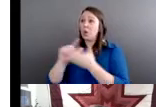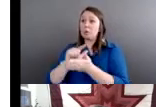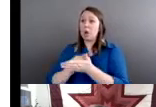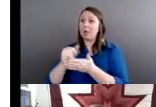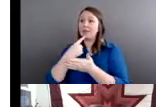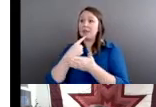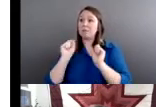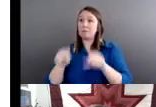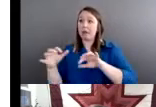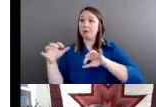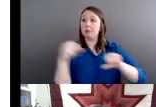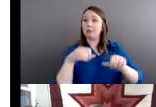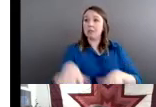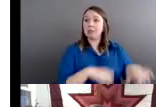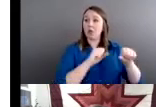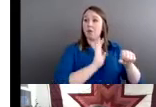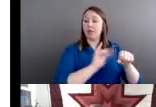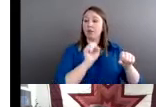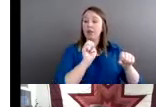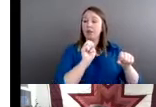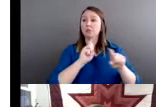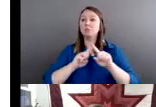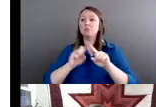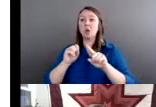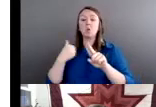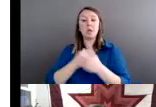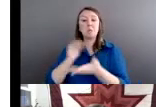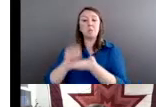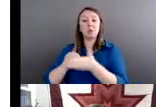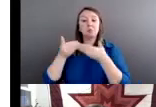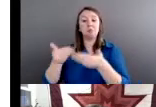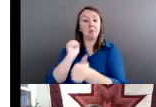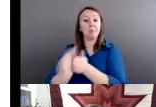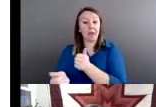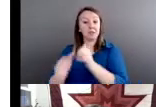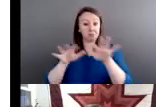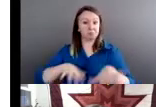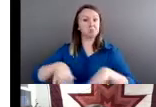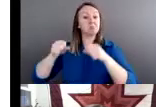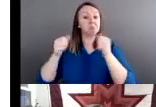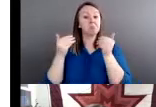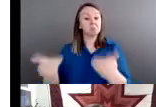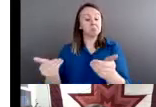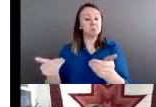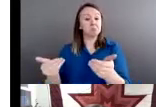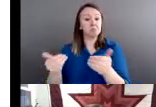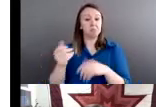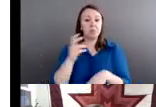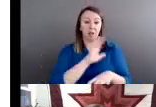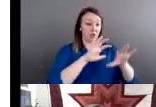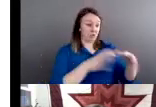And it was a unilateral approach tribal nations certainly did not ask for this law